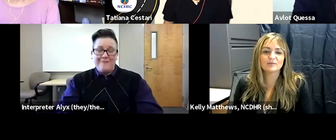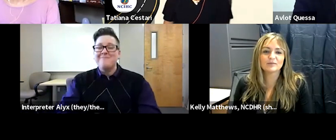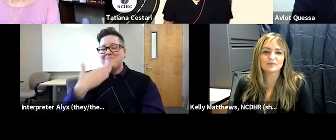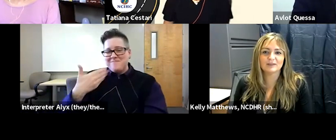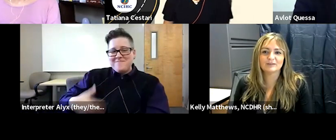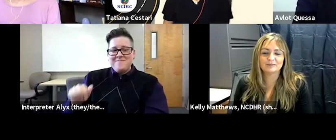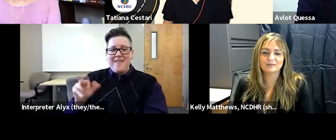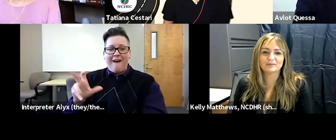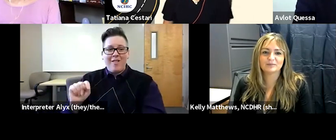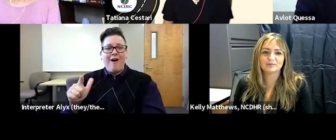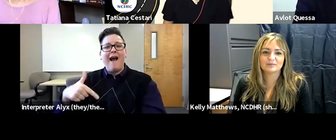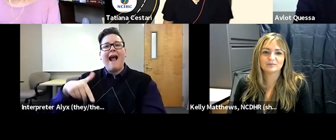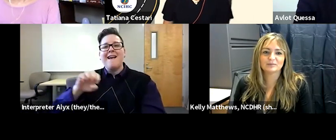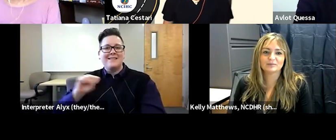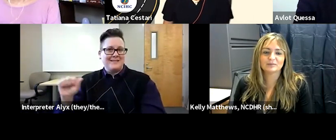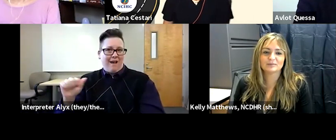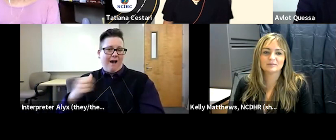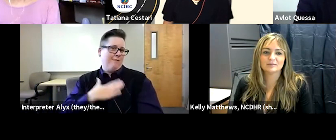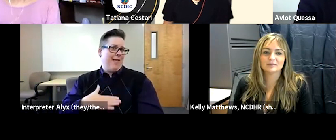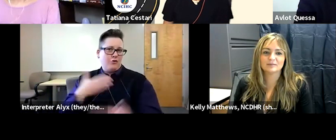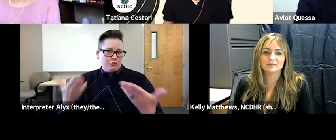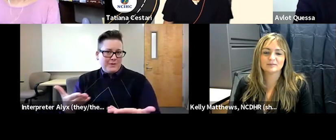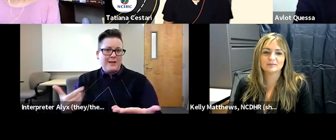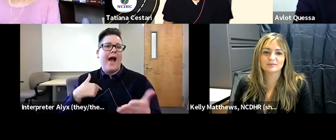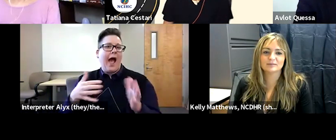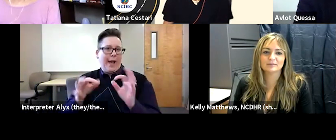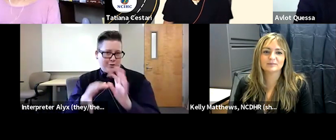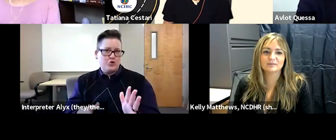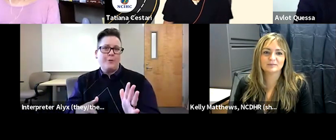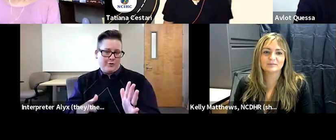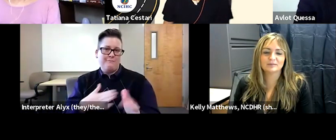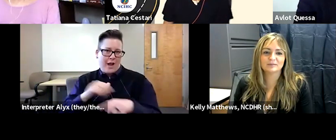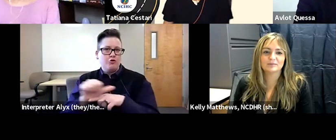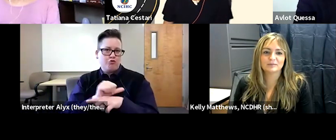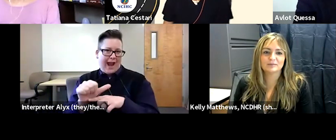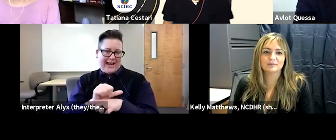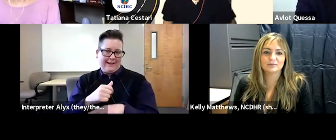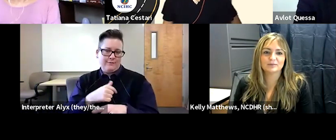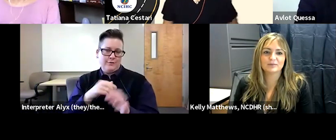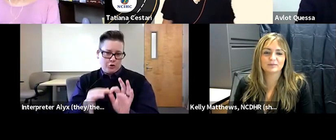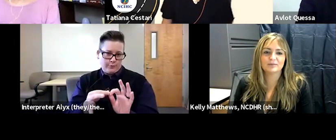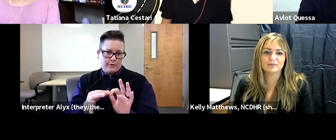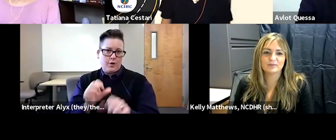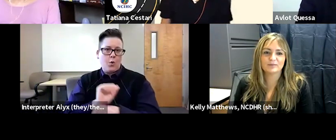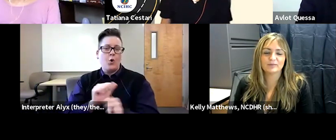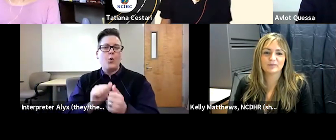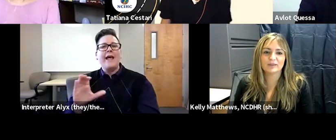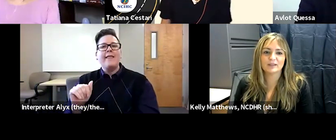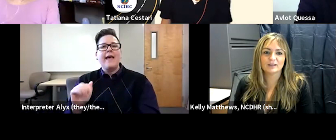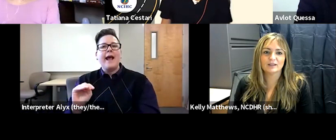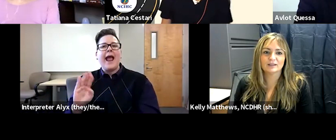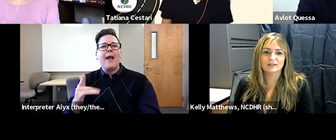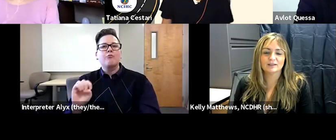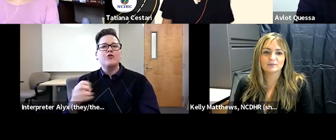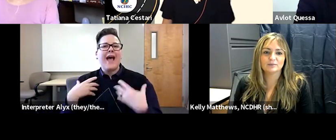avlo case it's a pleasure to be here i'm an interpreter by training um i work with cambridge health alliance and